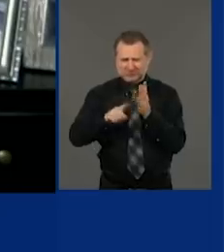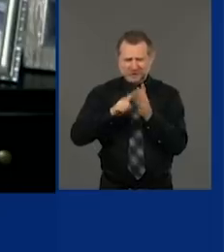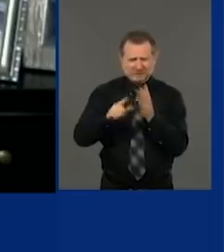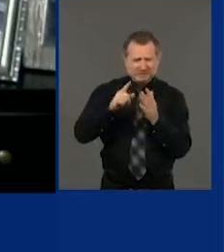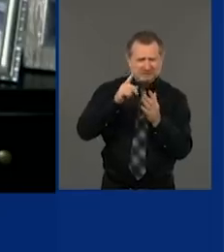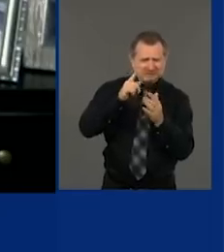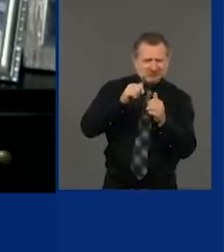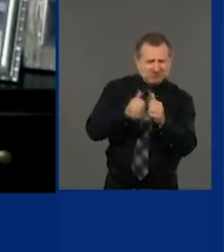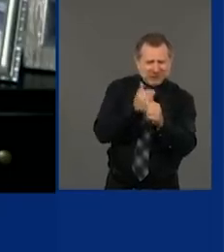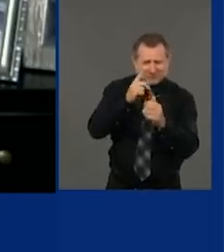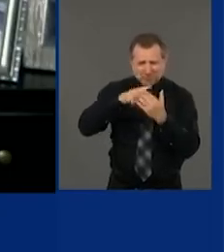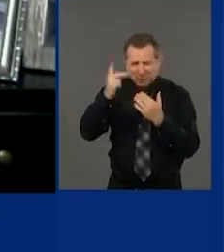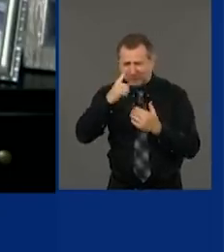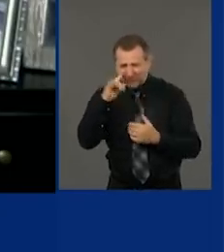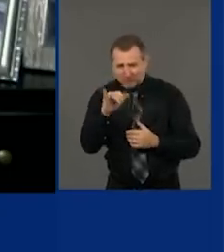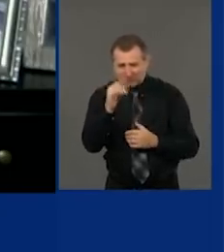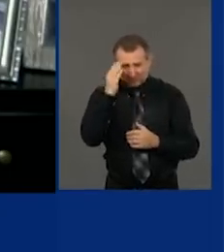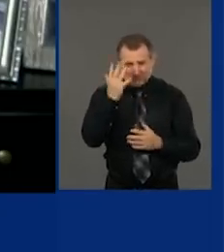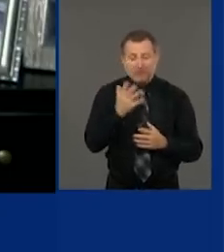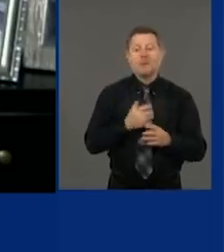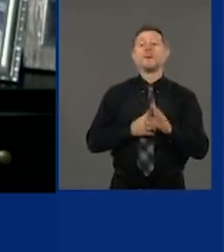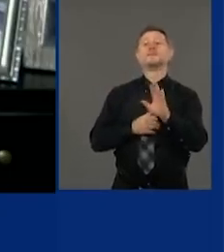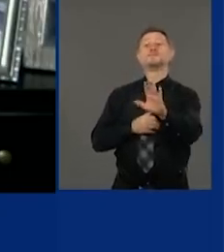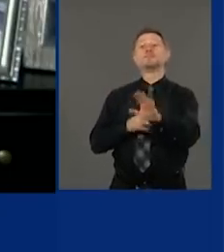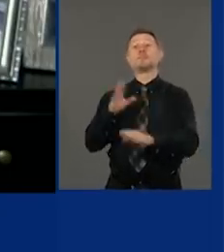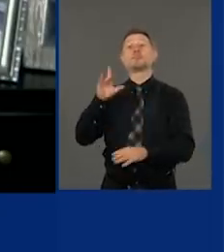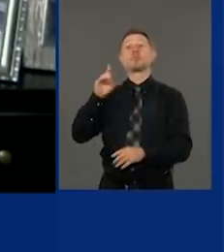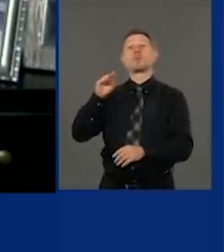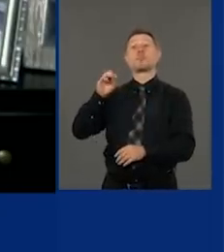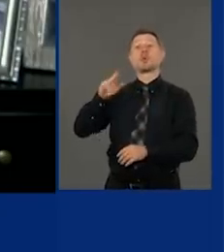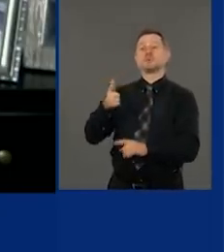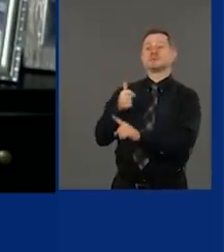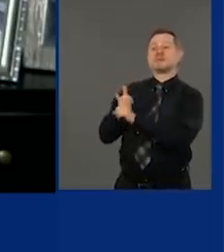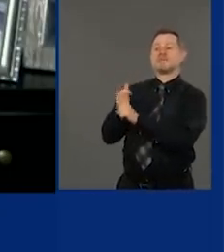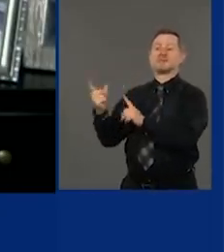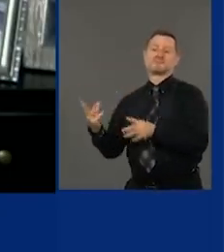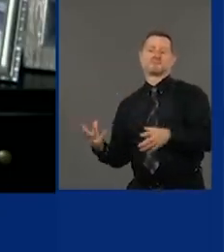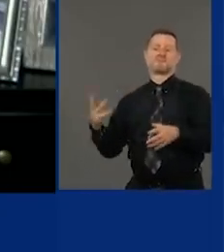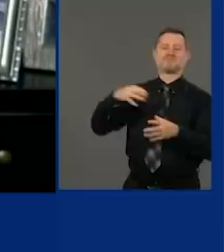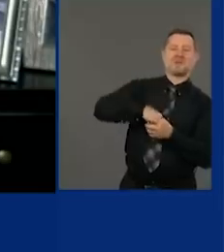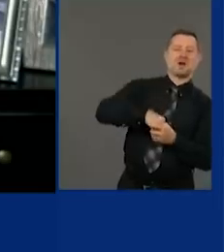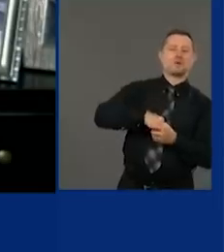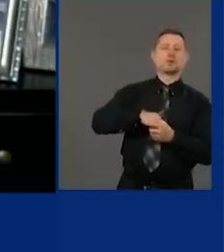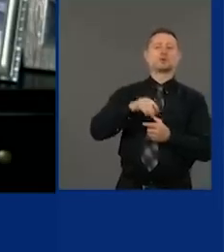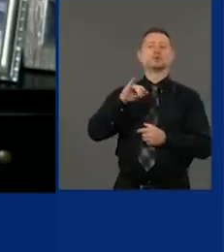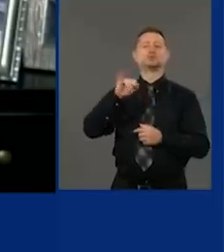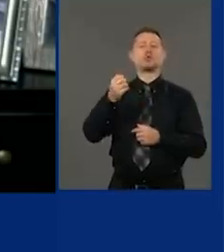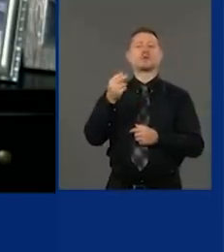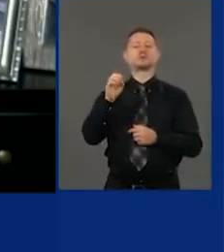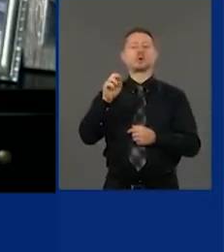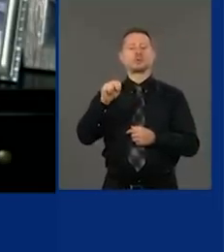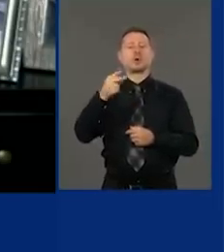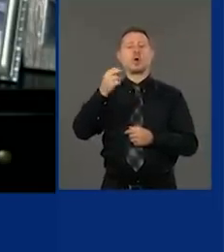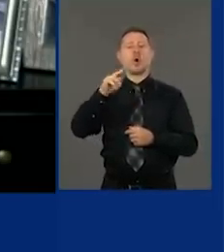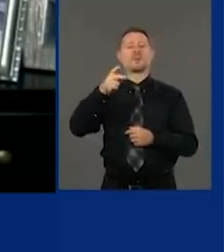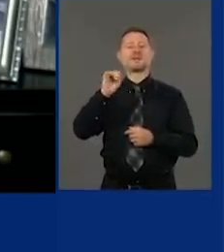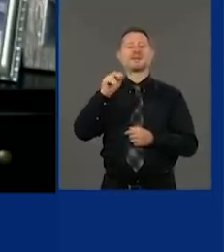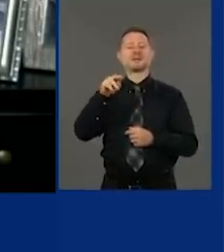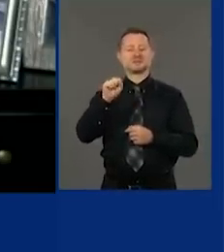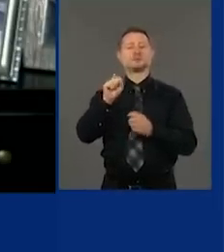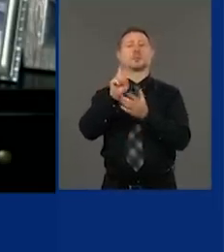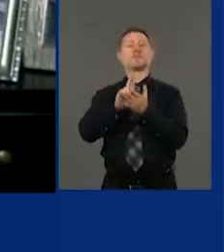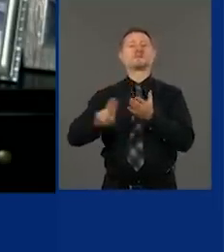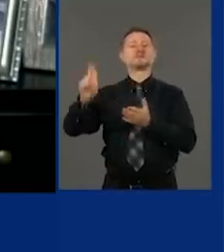And we worked with the former mayor who stepped up and brought Johns Hopkins to the table. And we came up with a training program and we whole software